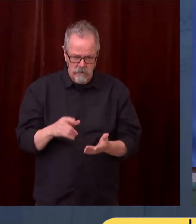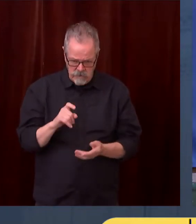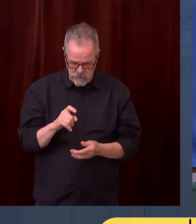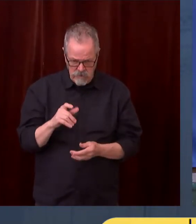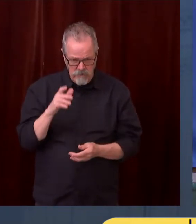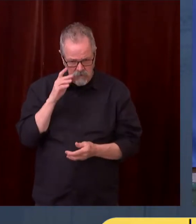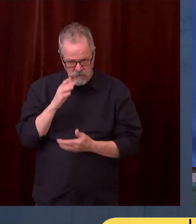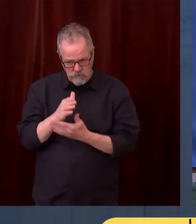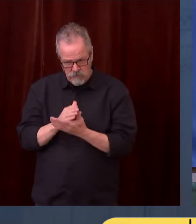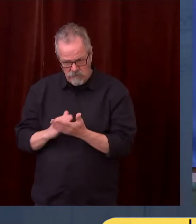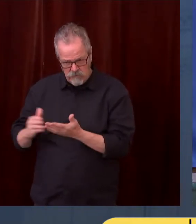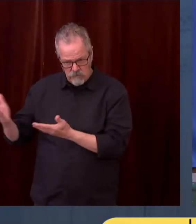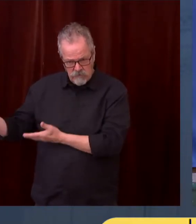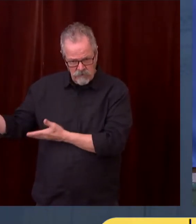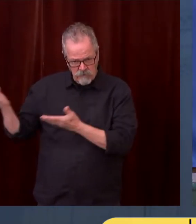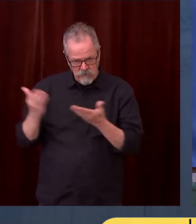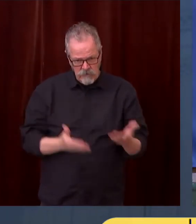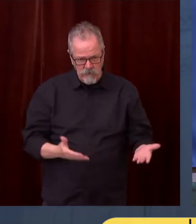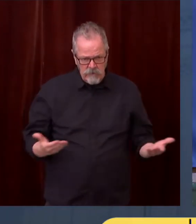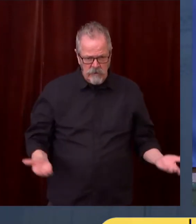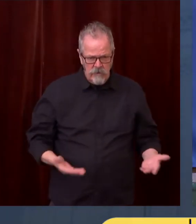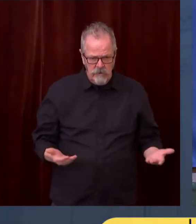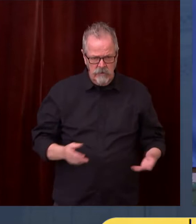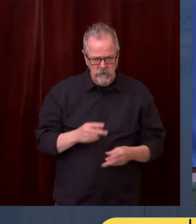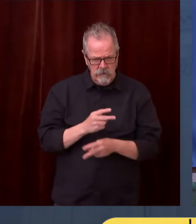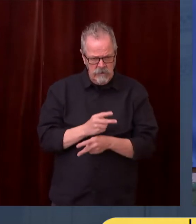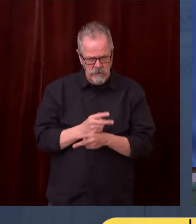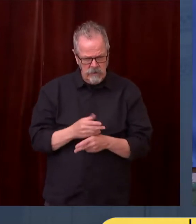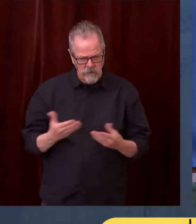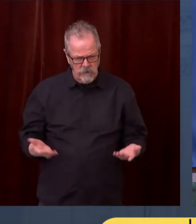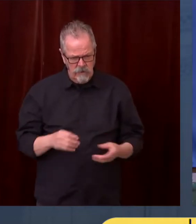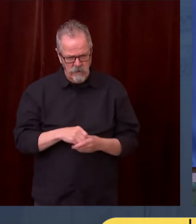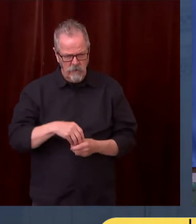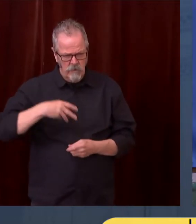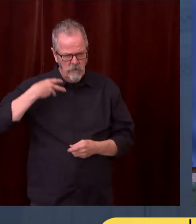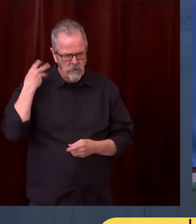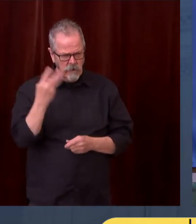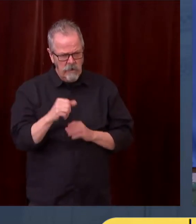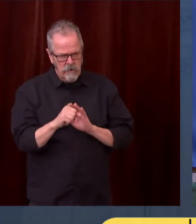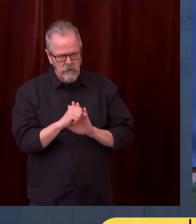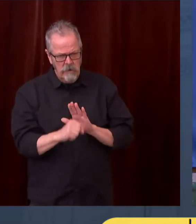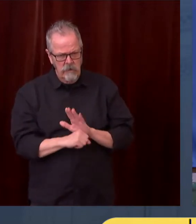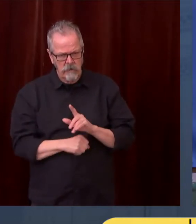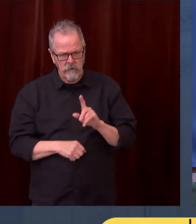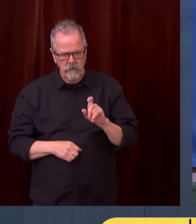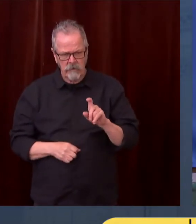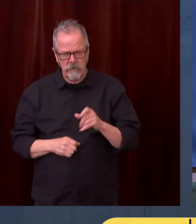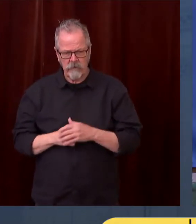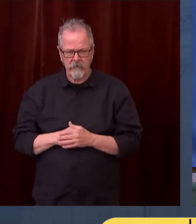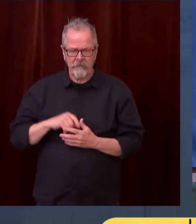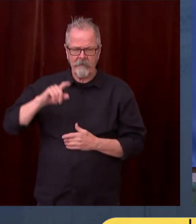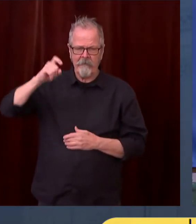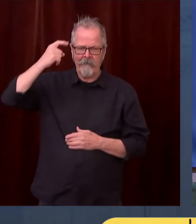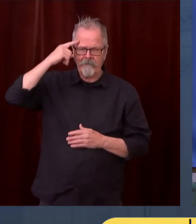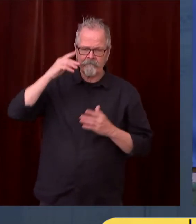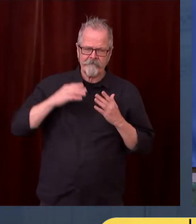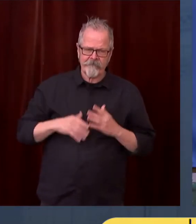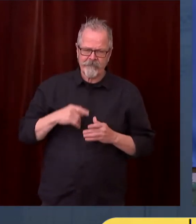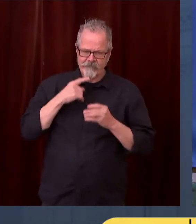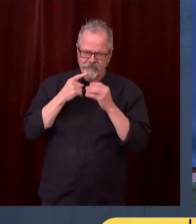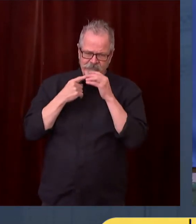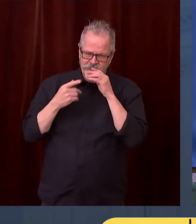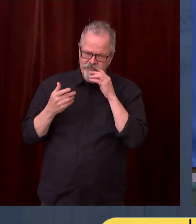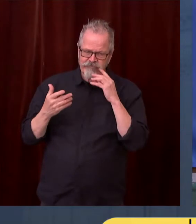possibilities, but nothing concrete in that regard. So we've had what I'd call vibrations, but nothing concrete